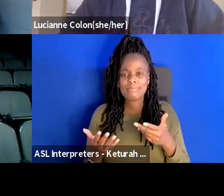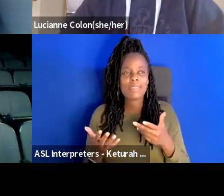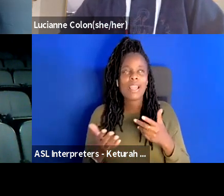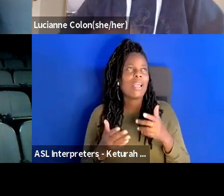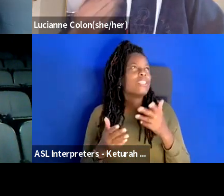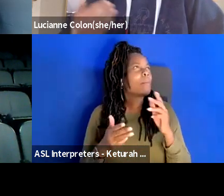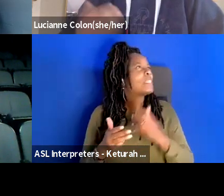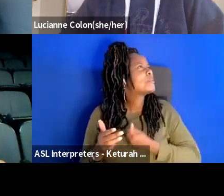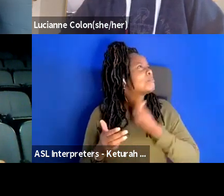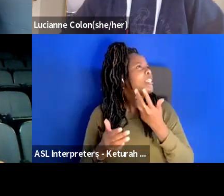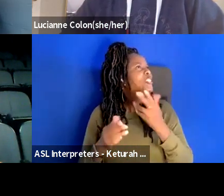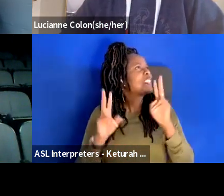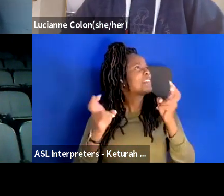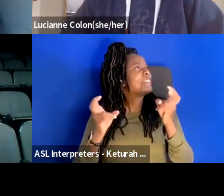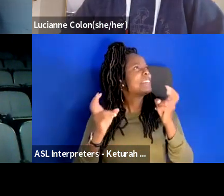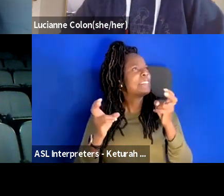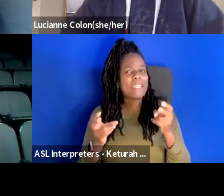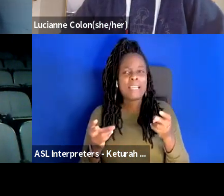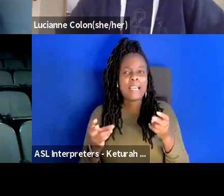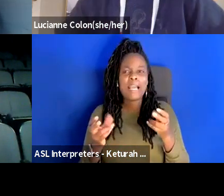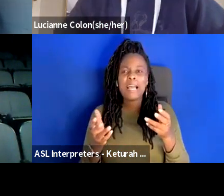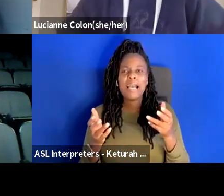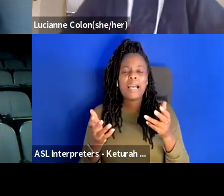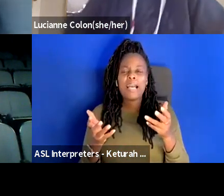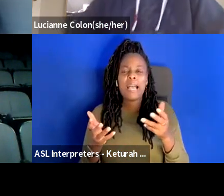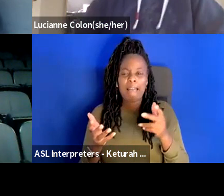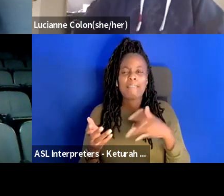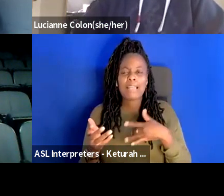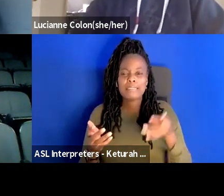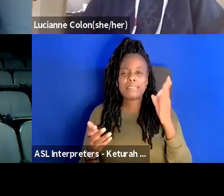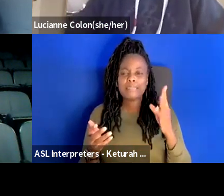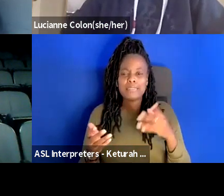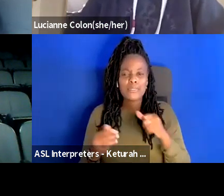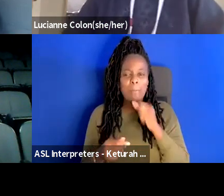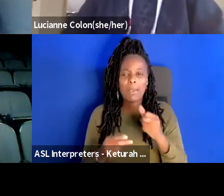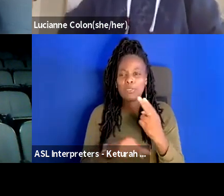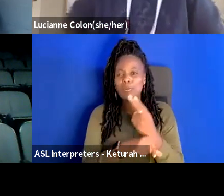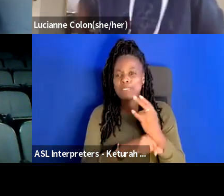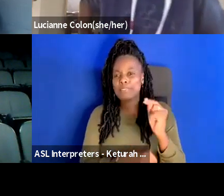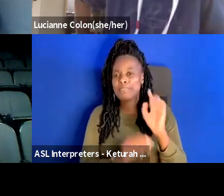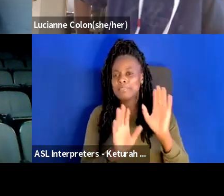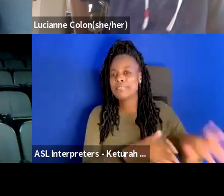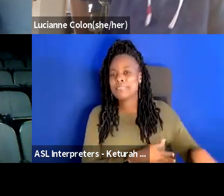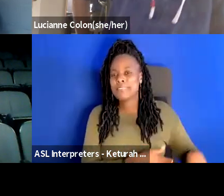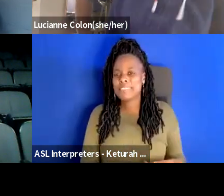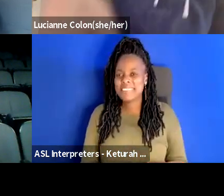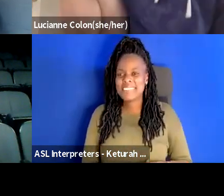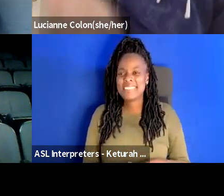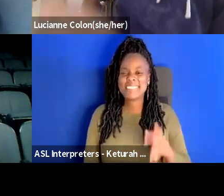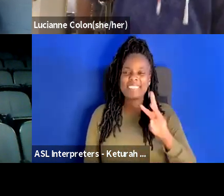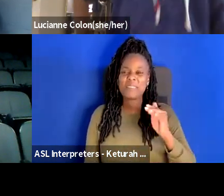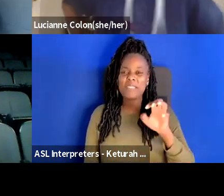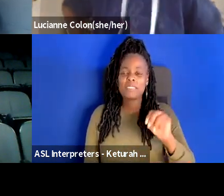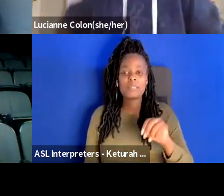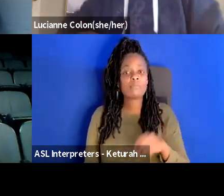want i'm not finding it i'm gonna use one that's worse so i'm just not gonna say it yes i i